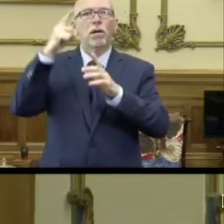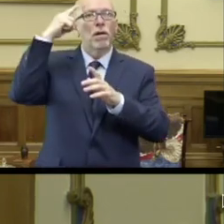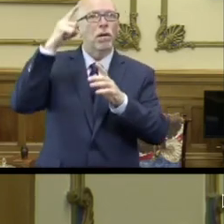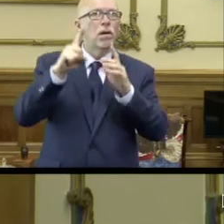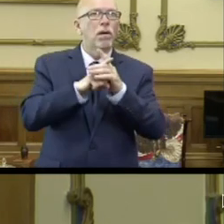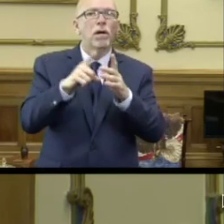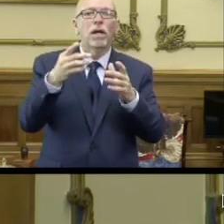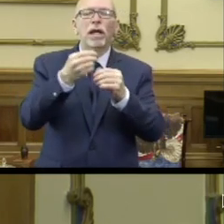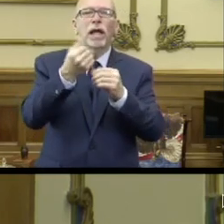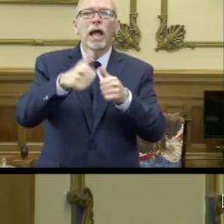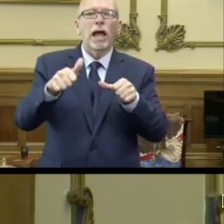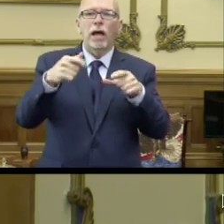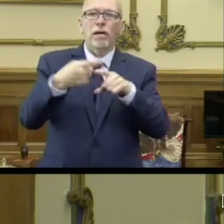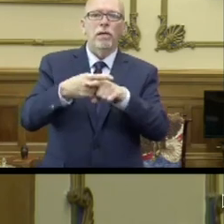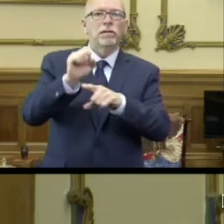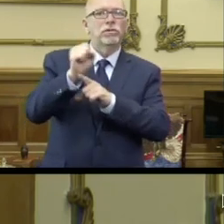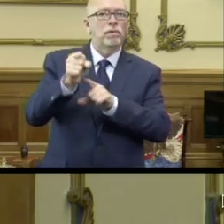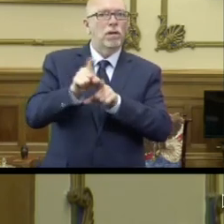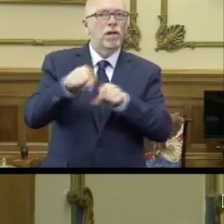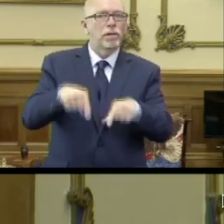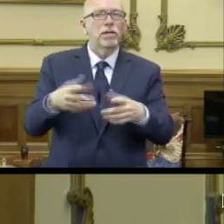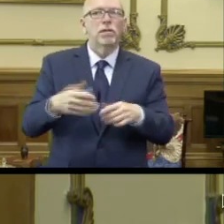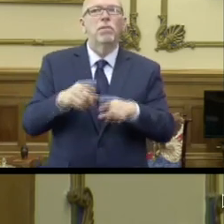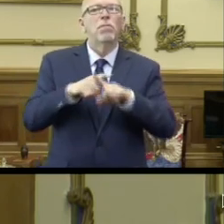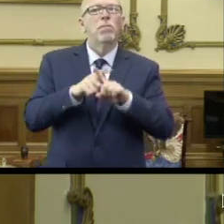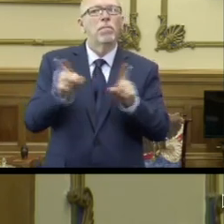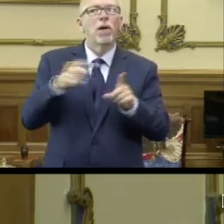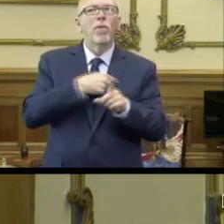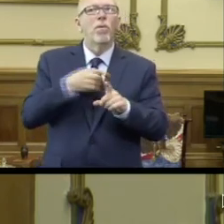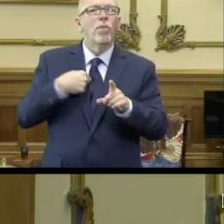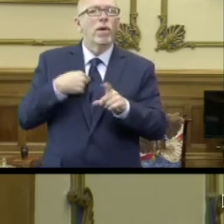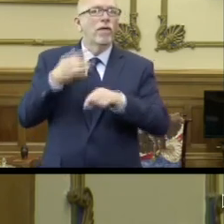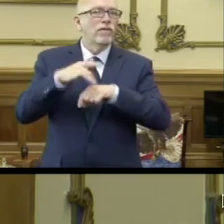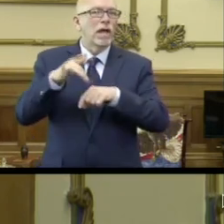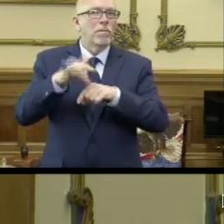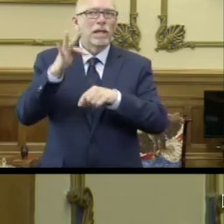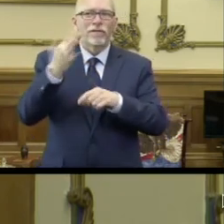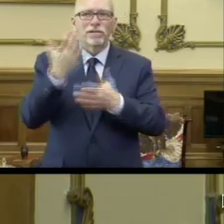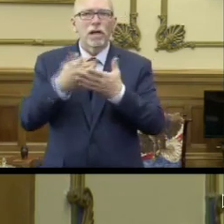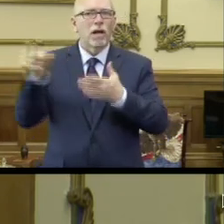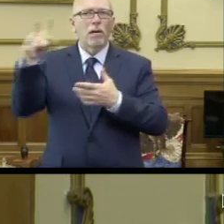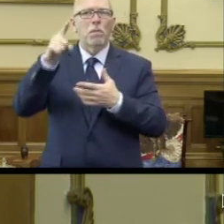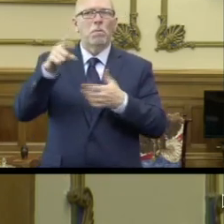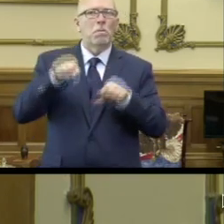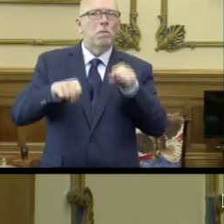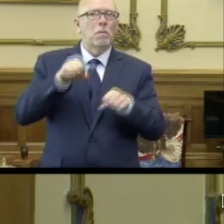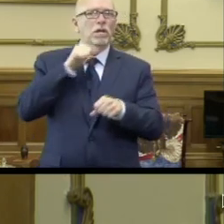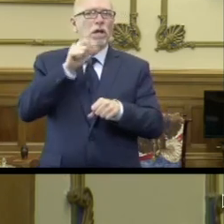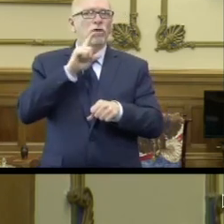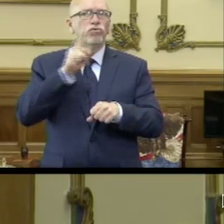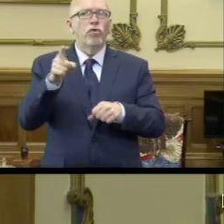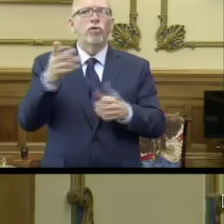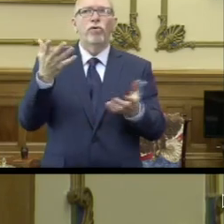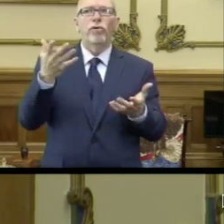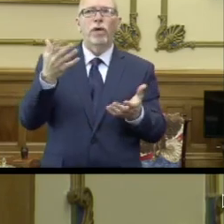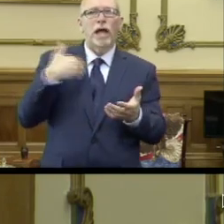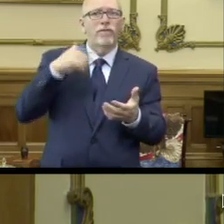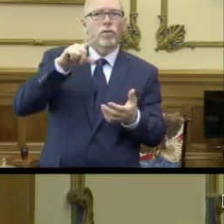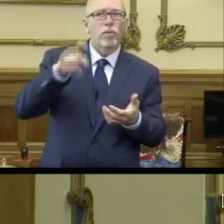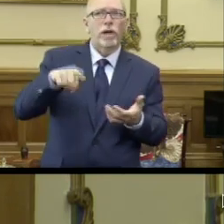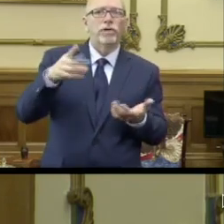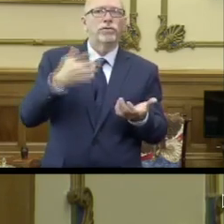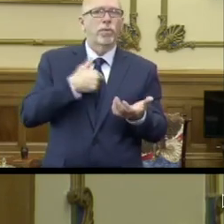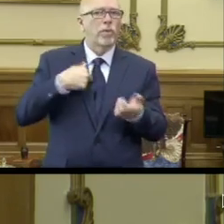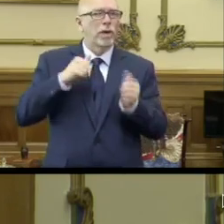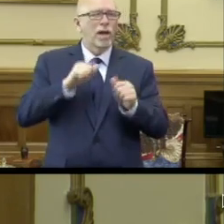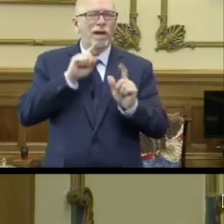a complex situation like this. But as the governor said, we are certainly available if there are areas of uncertainty or where there are questions where we